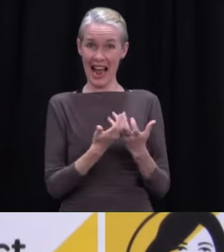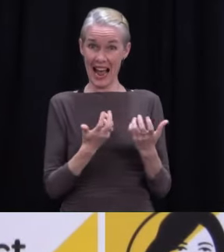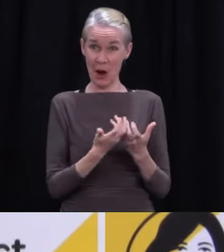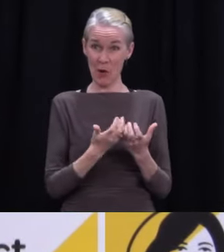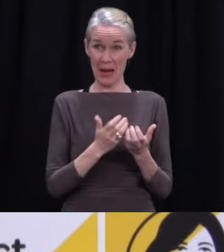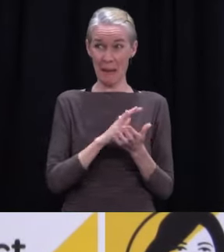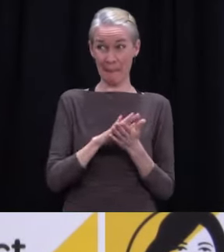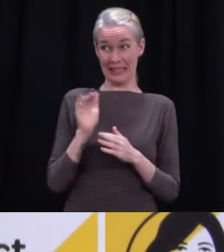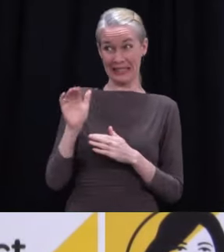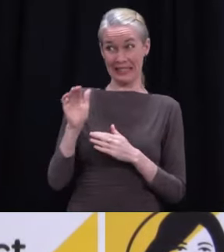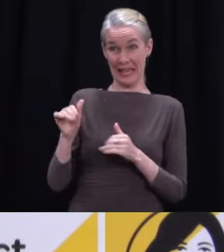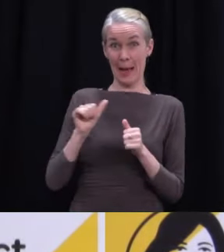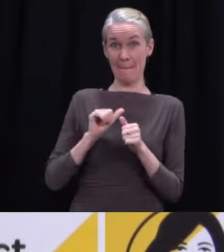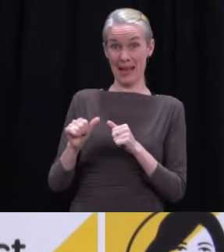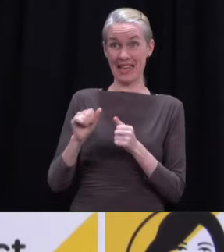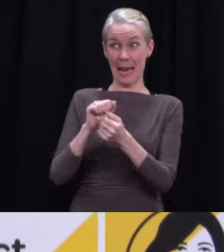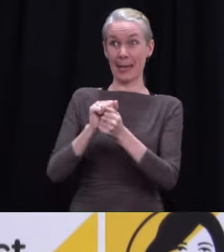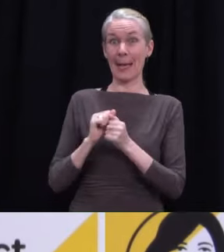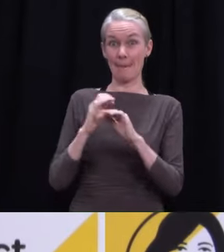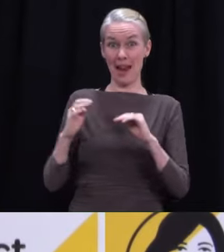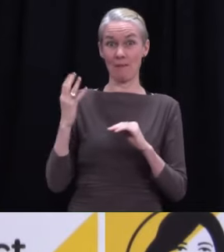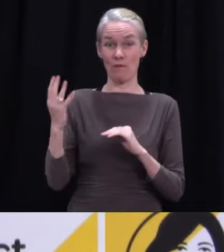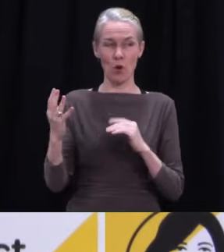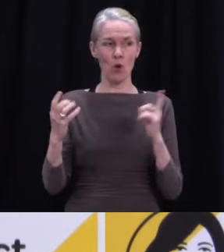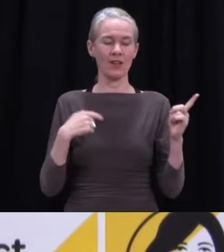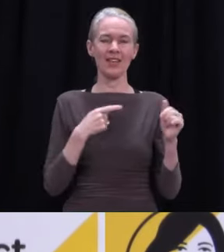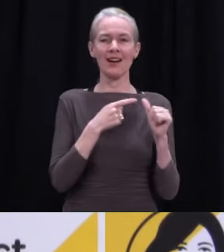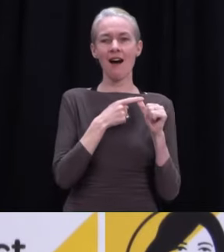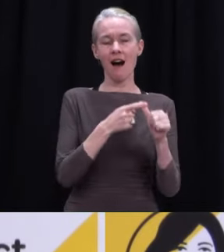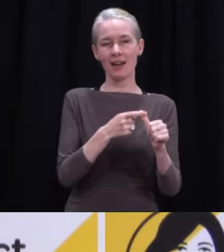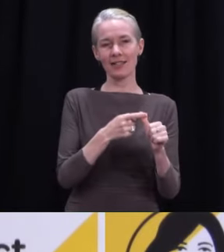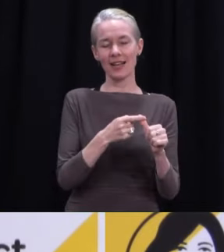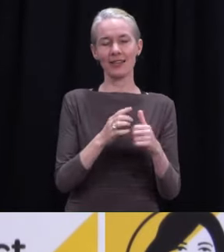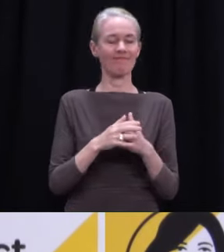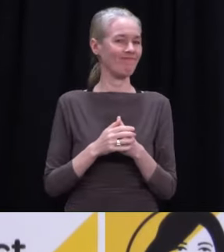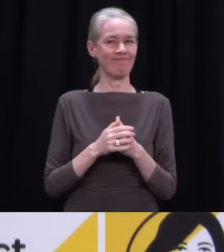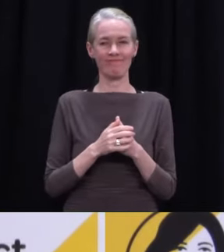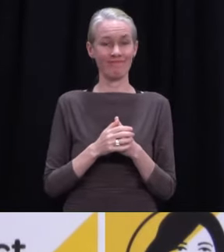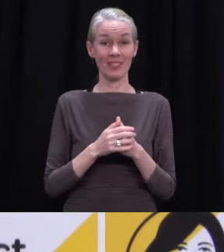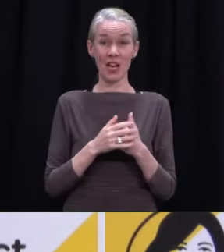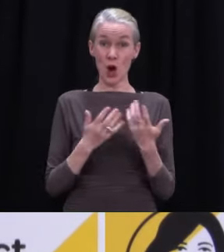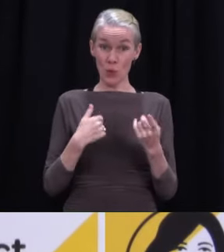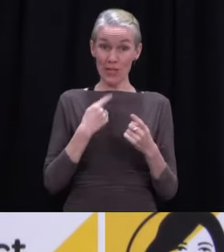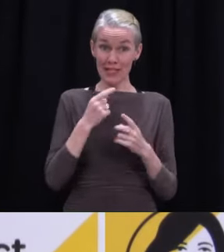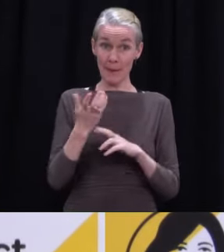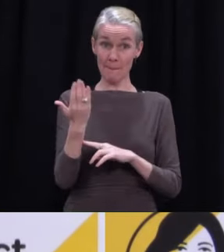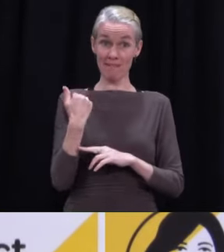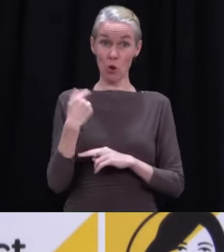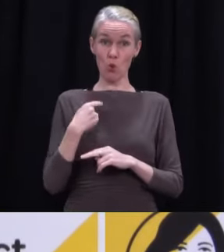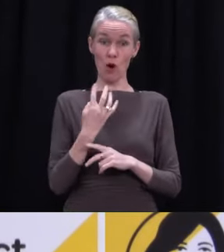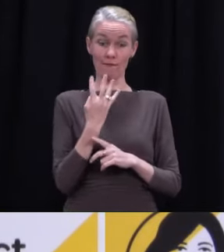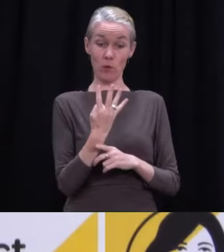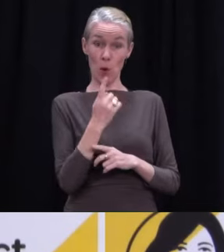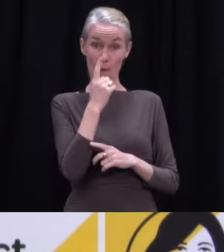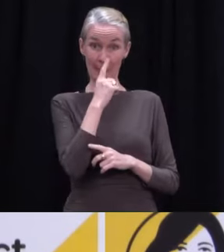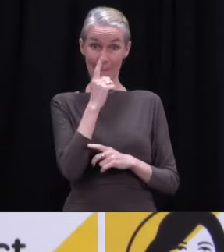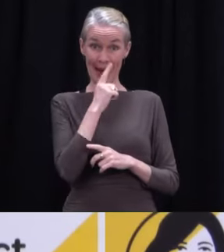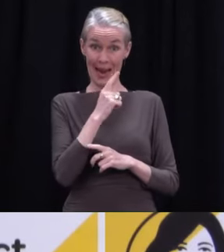we had four people infectious in the community, but none of their exposure events were after they had been identified and asked to